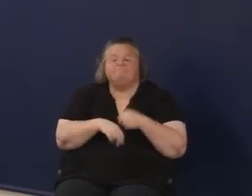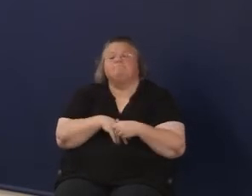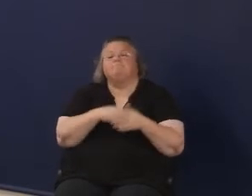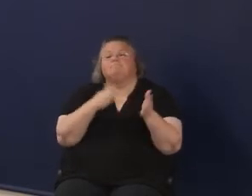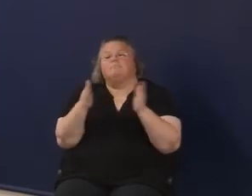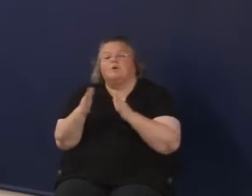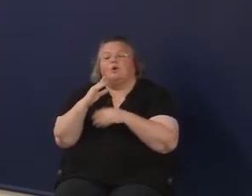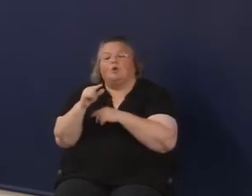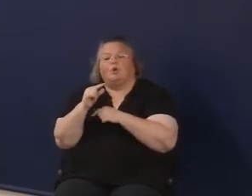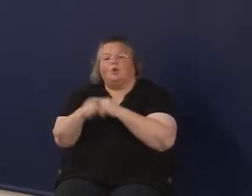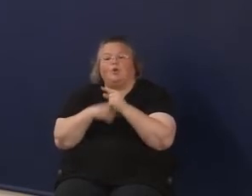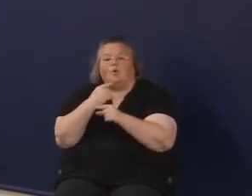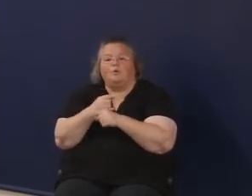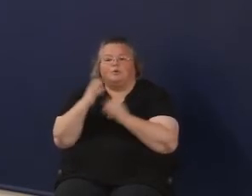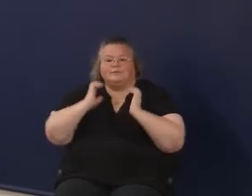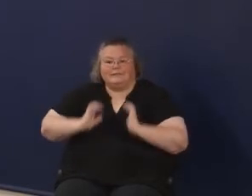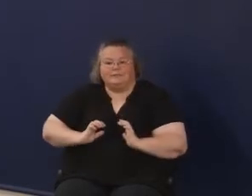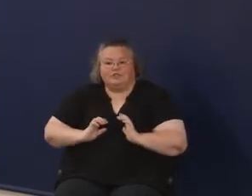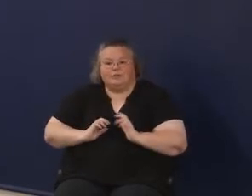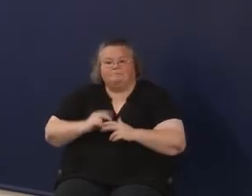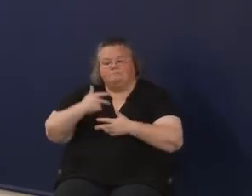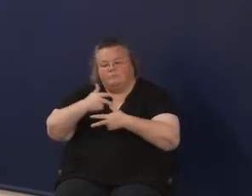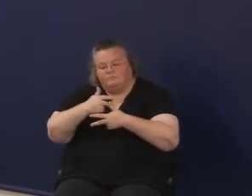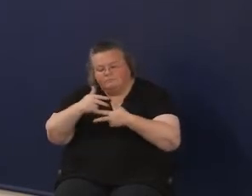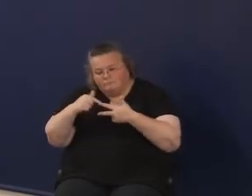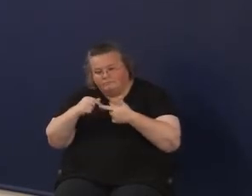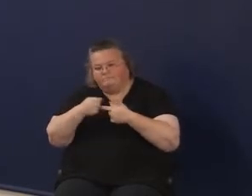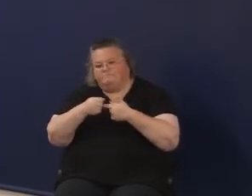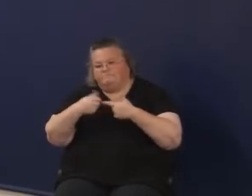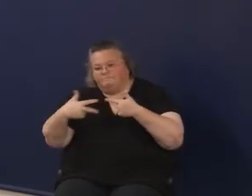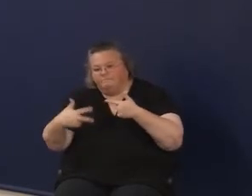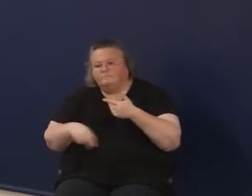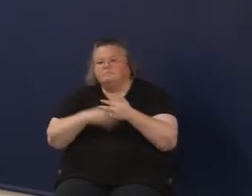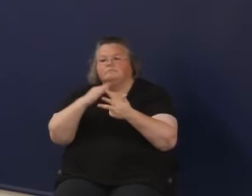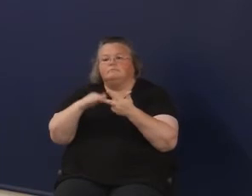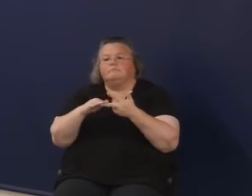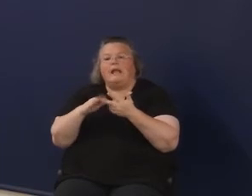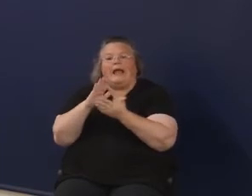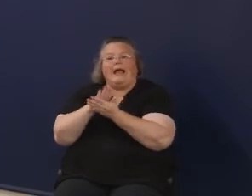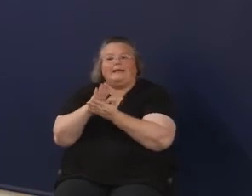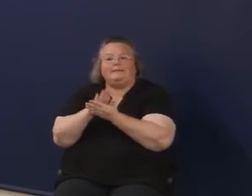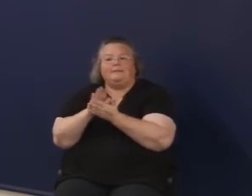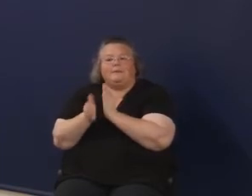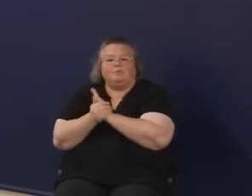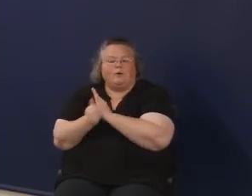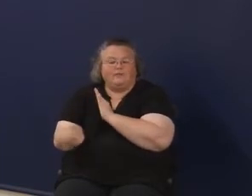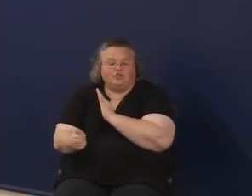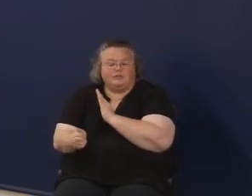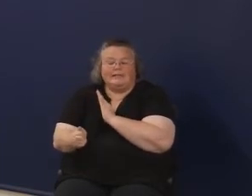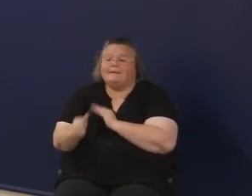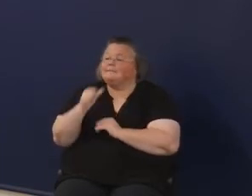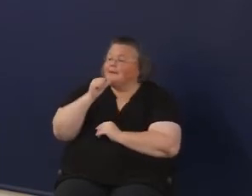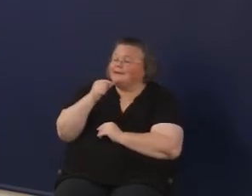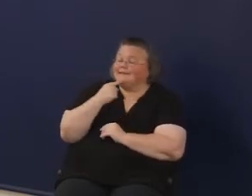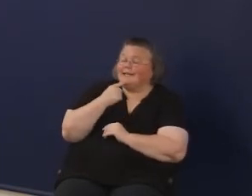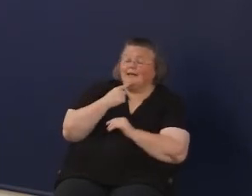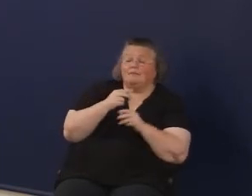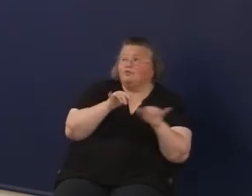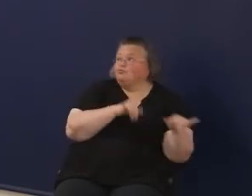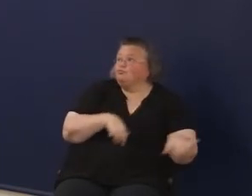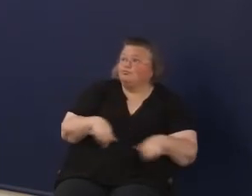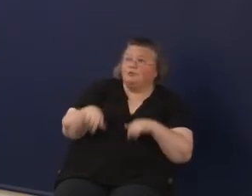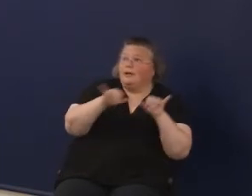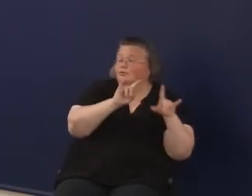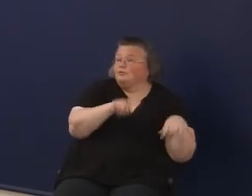citizenship, academic proficiency. So you can see that, like, it's not that we are saying all of the traditional standards